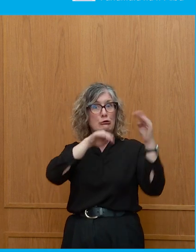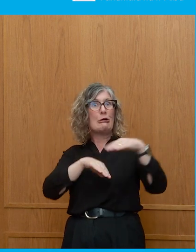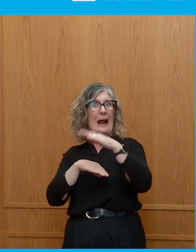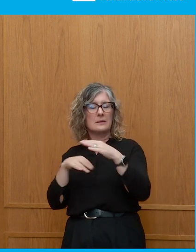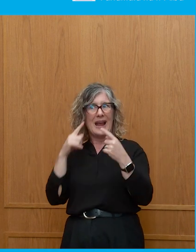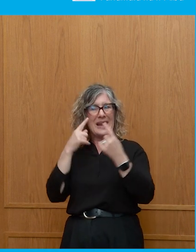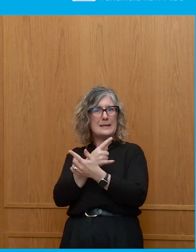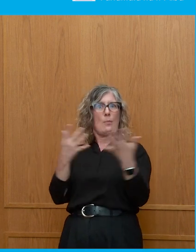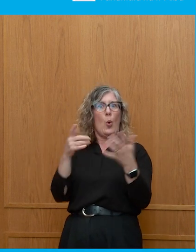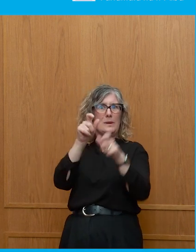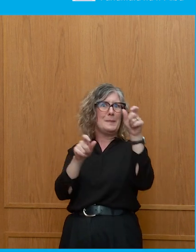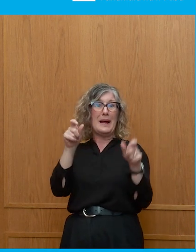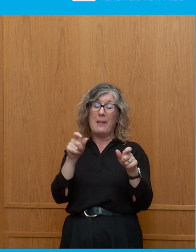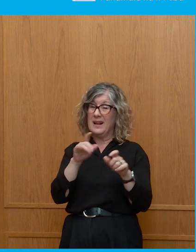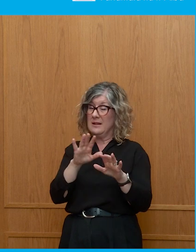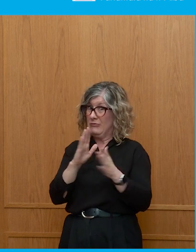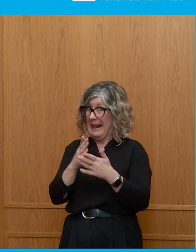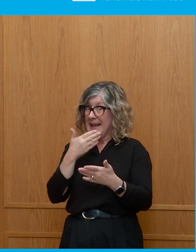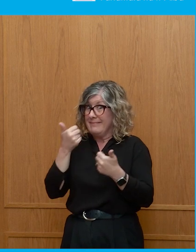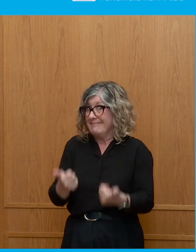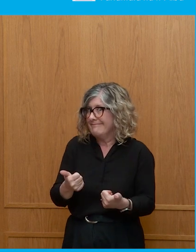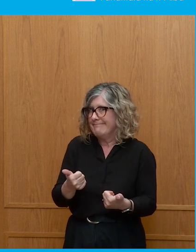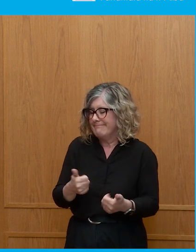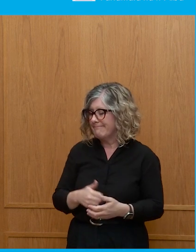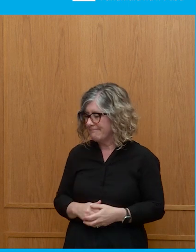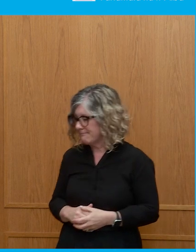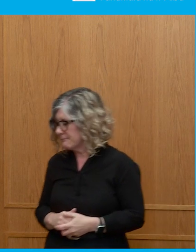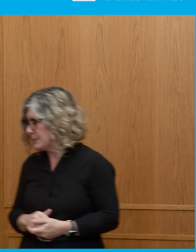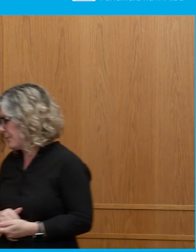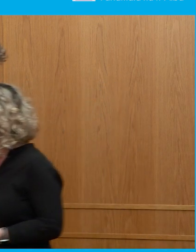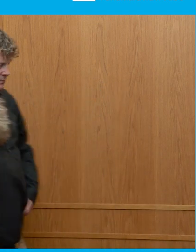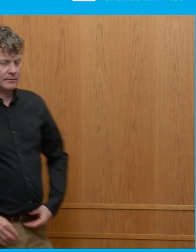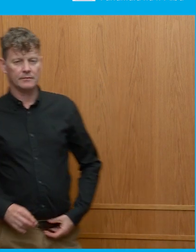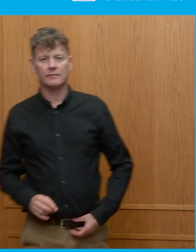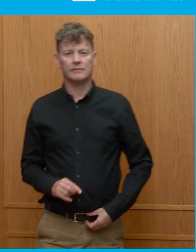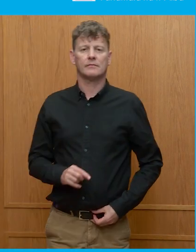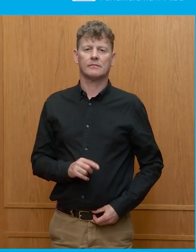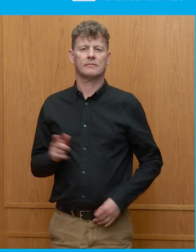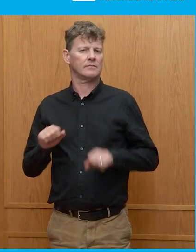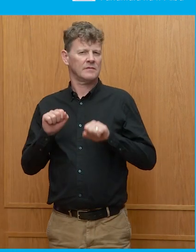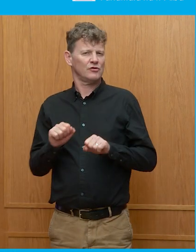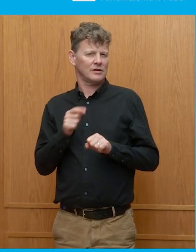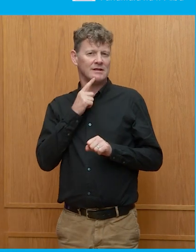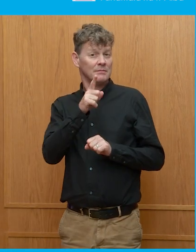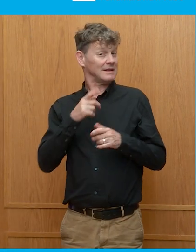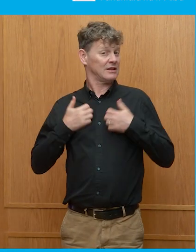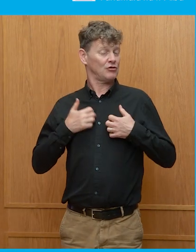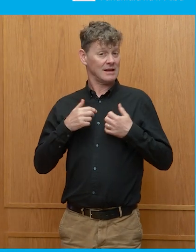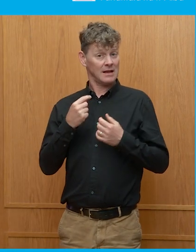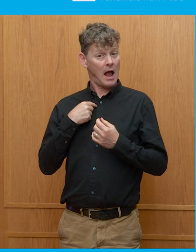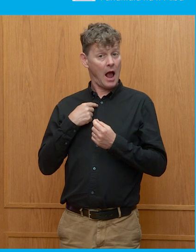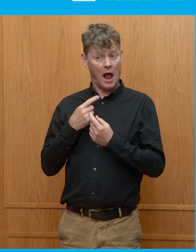expect it's not particularly pleasant. But it was interesting because, funnily enough, I had a conversation with